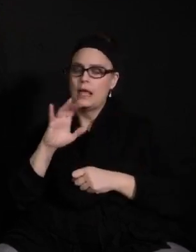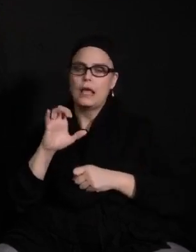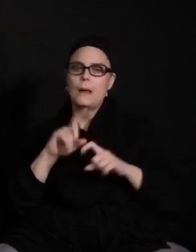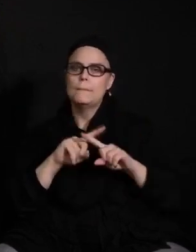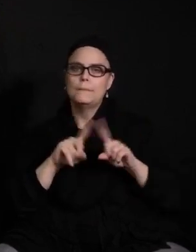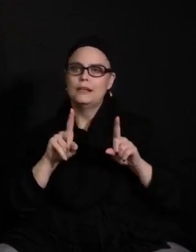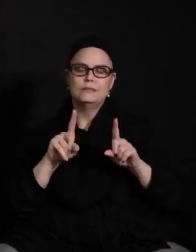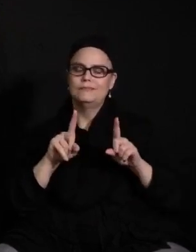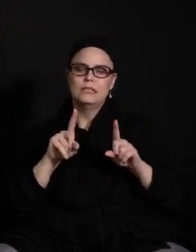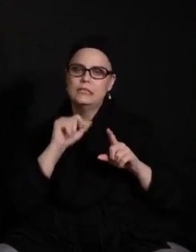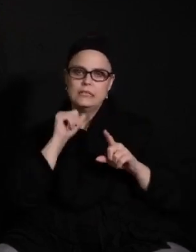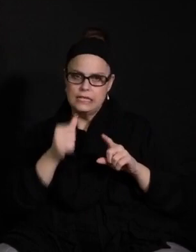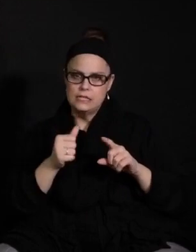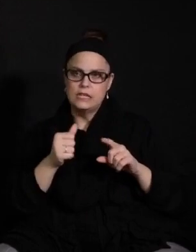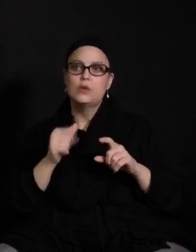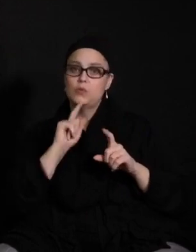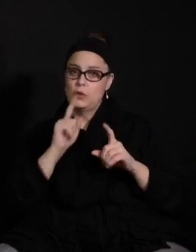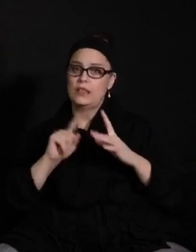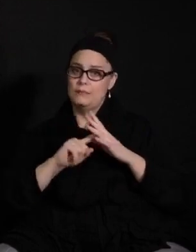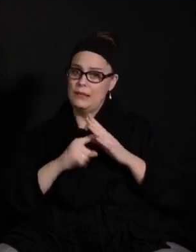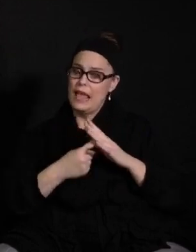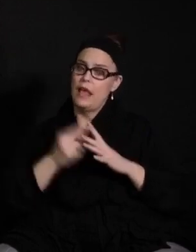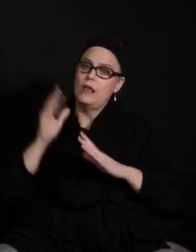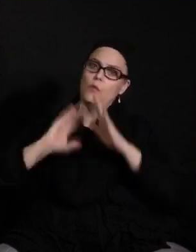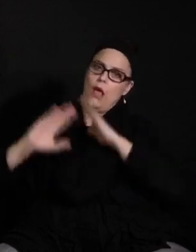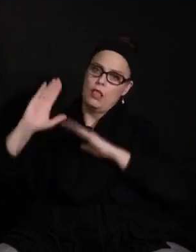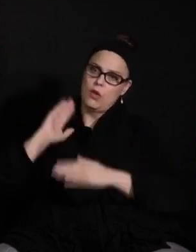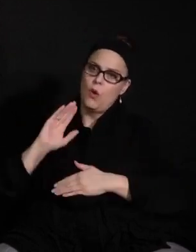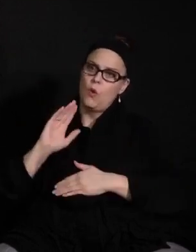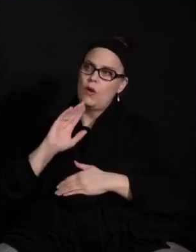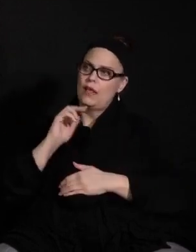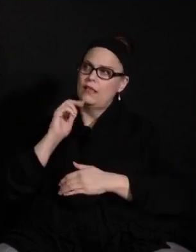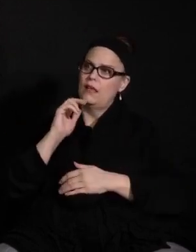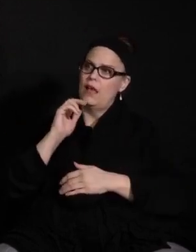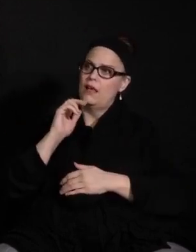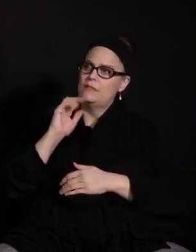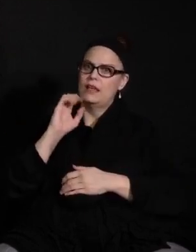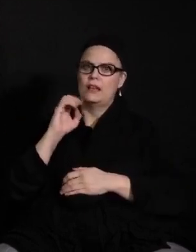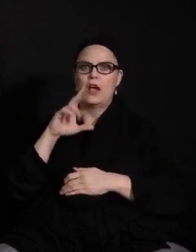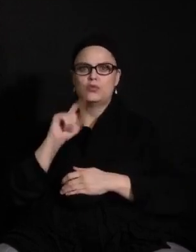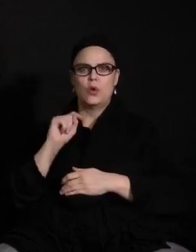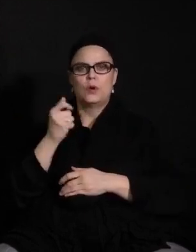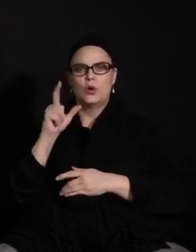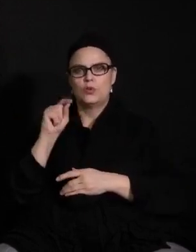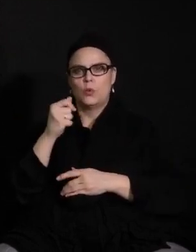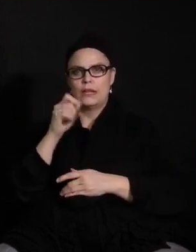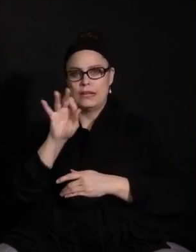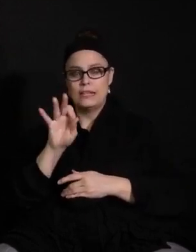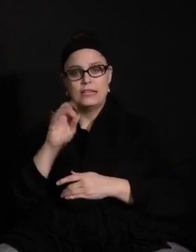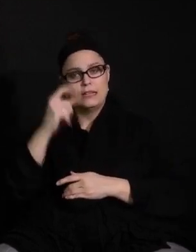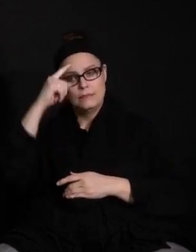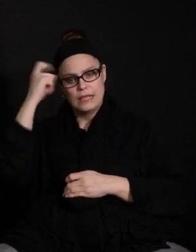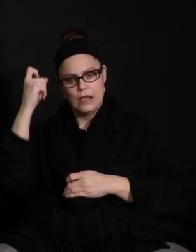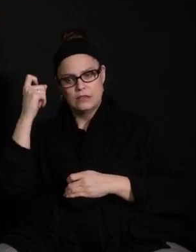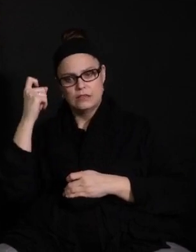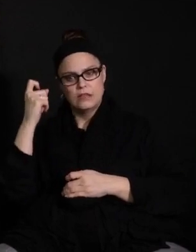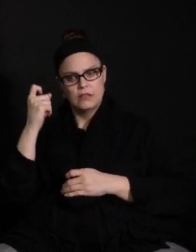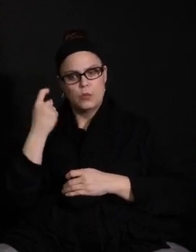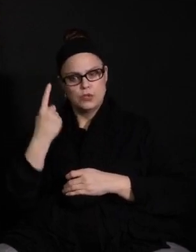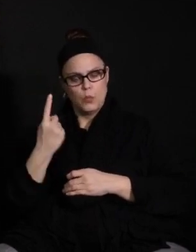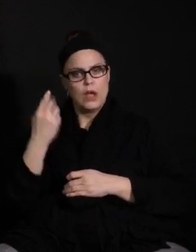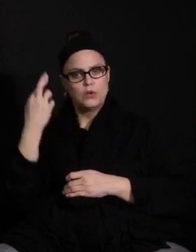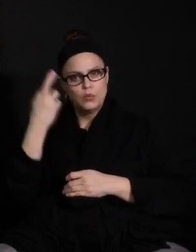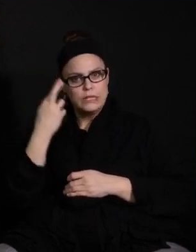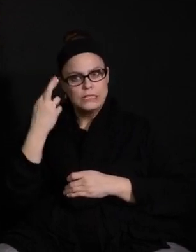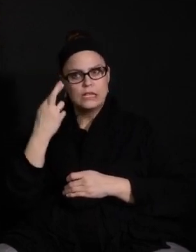well, far before, but really with a reorganization in October of 2019. And one of the reasons for doing that was